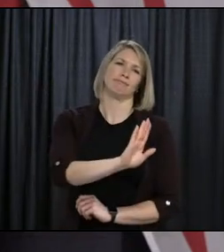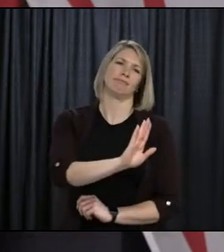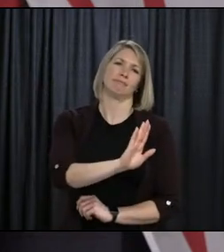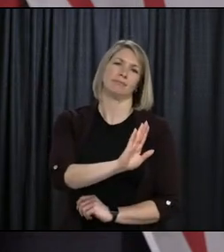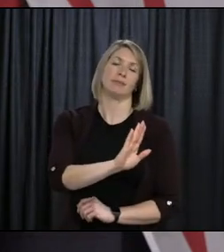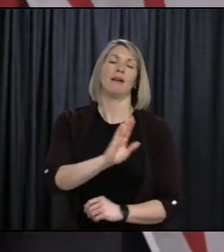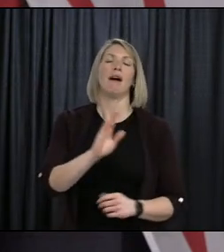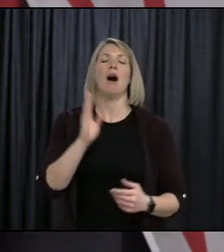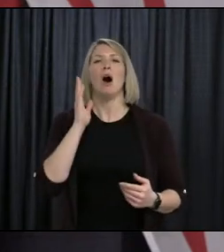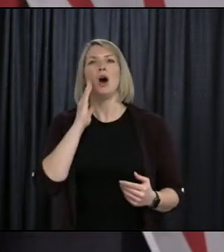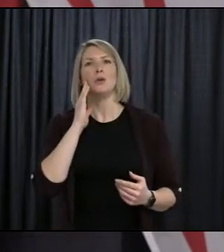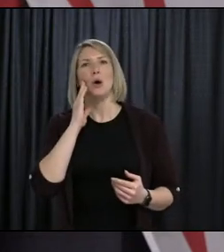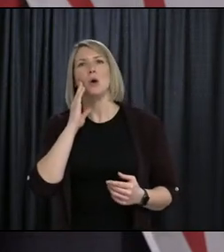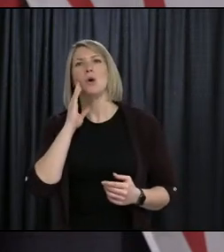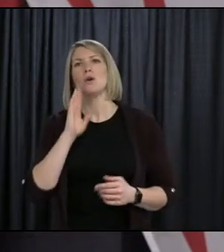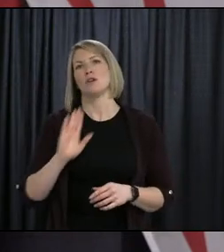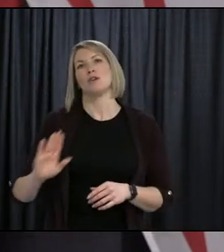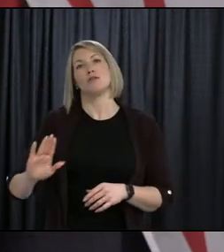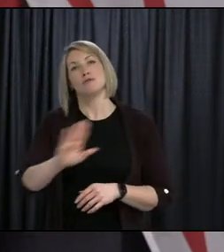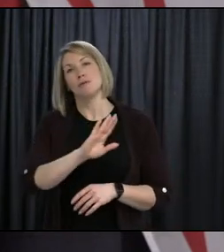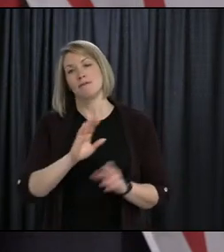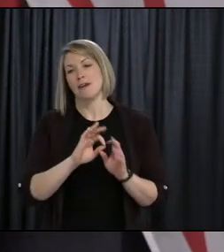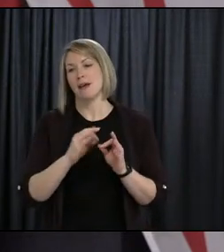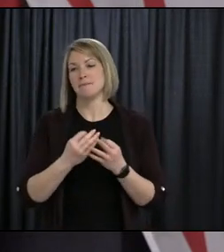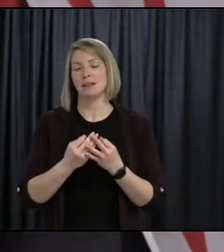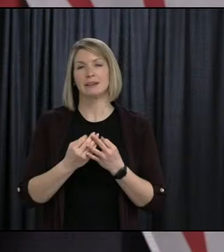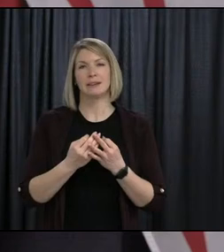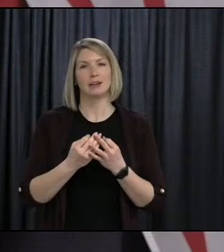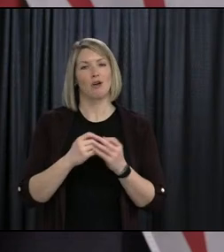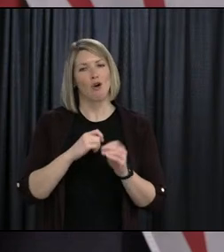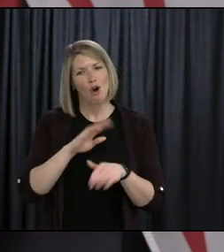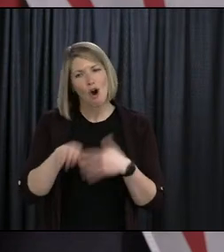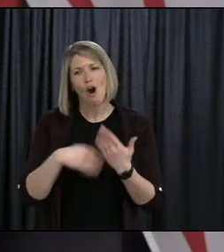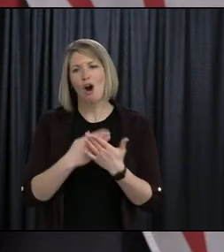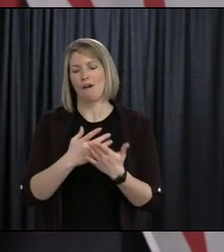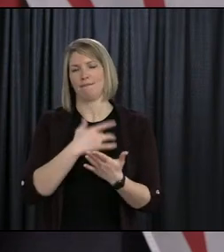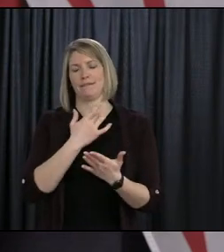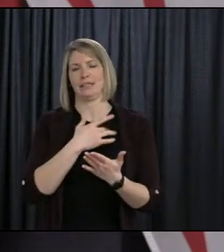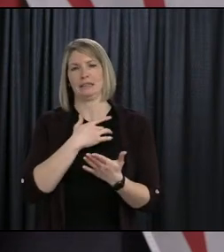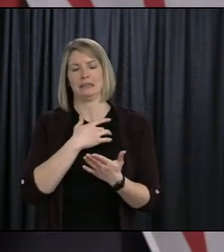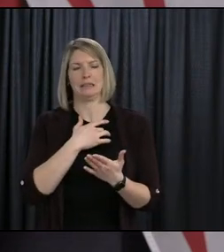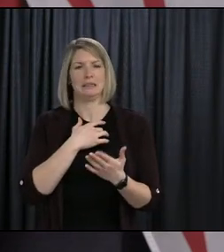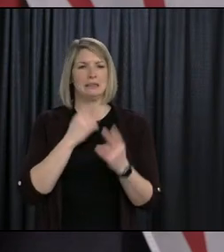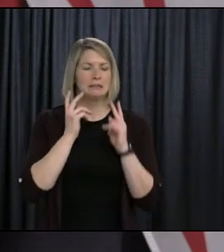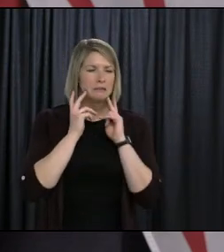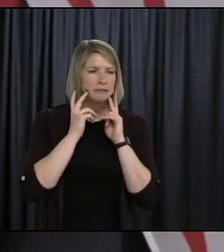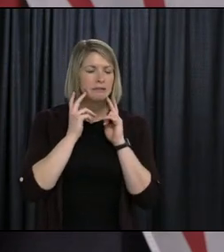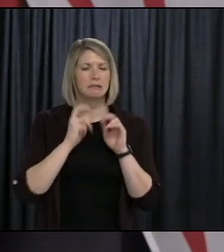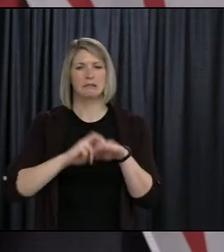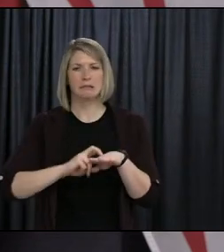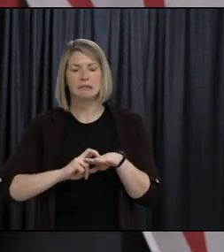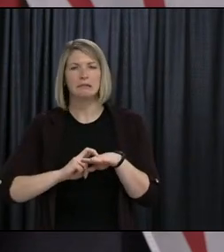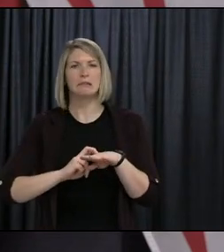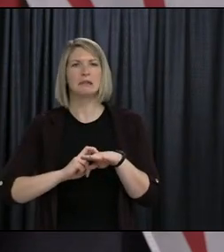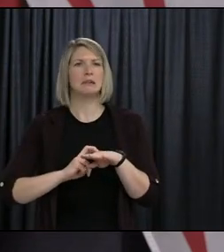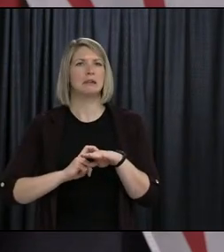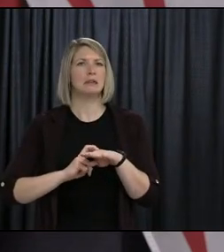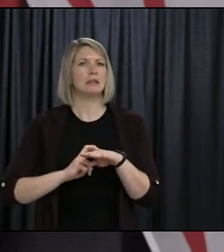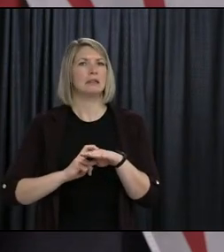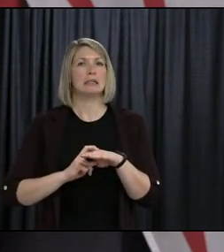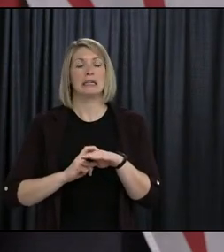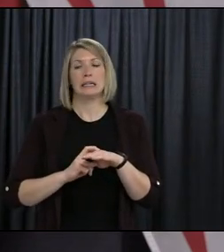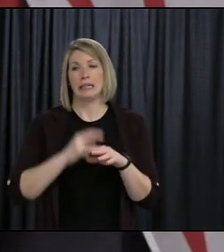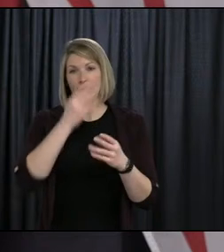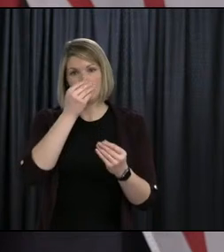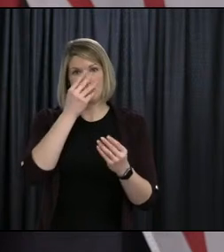a time where people are feeling anxiety. The situation has evolved and continues to evolve. And